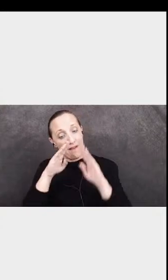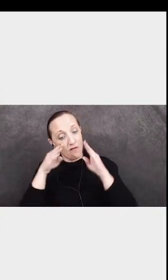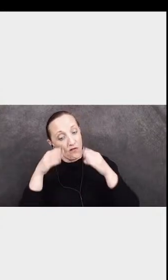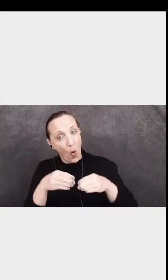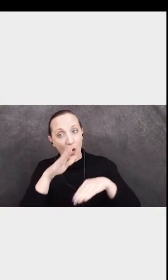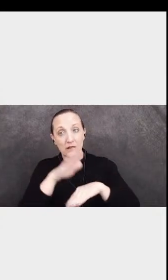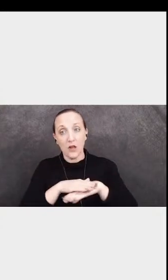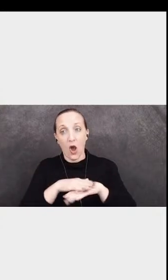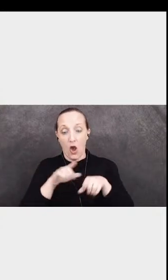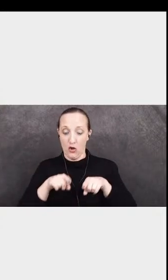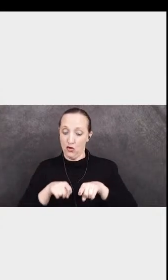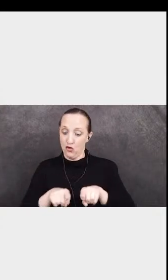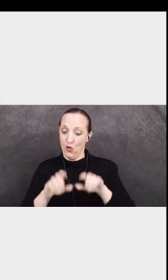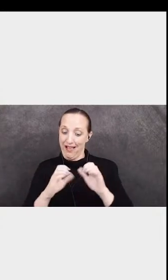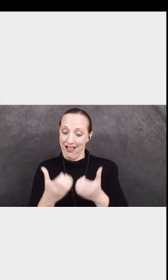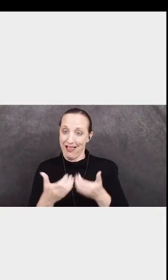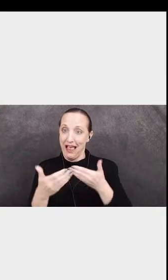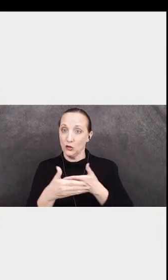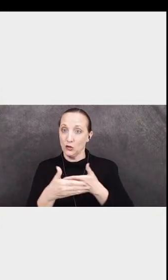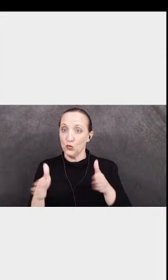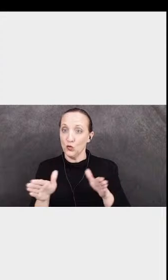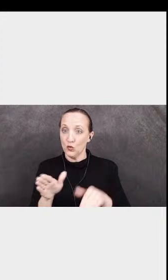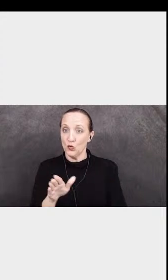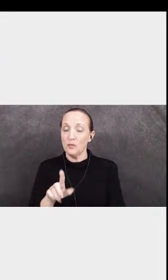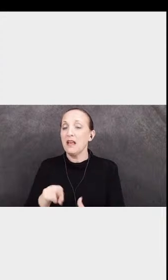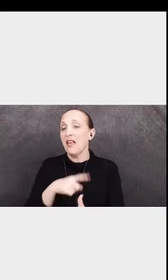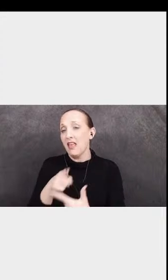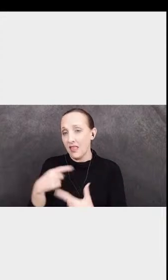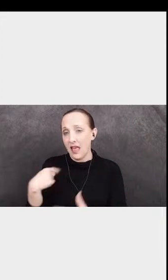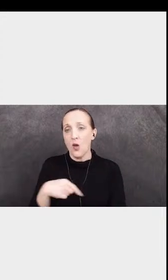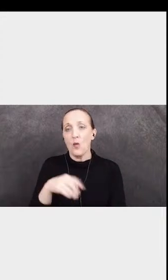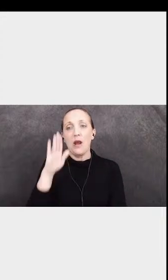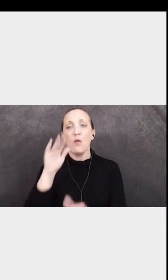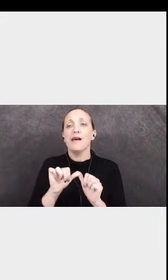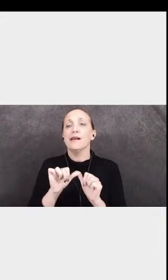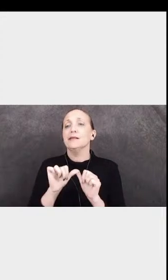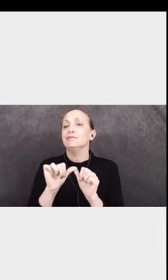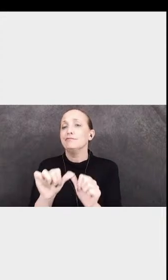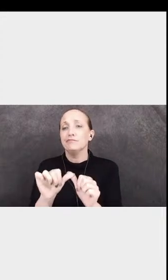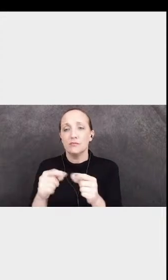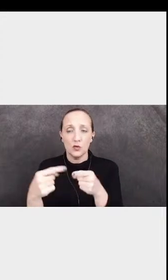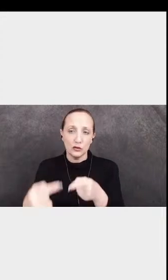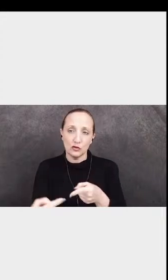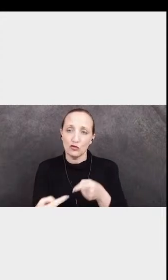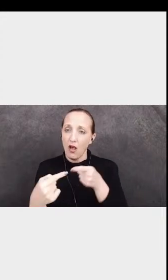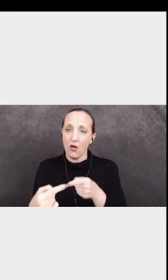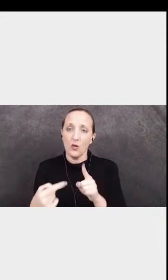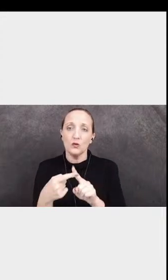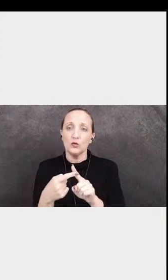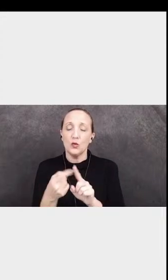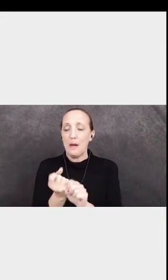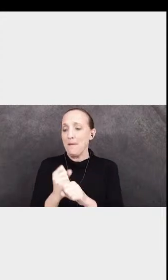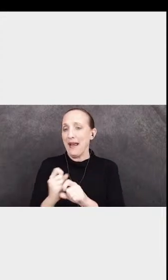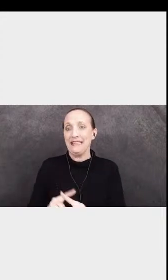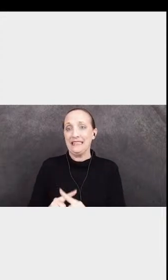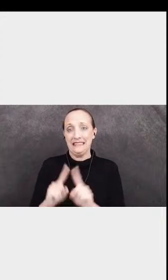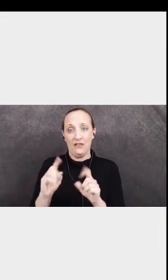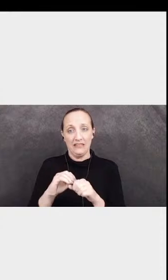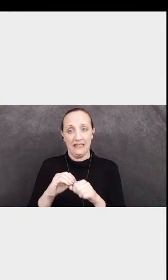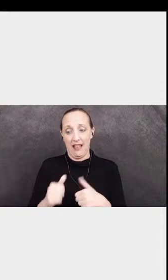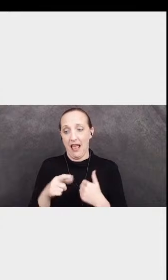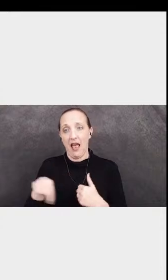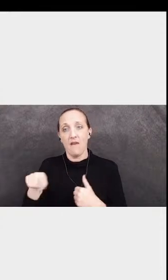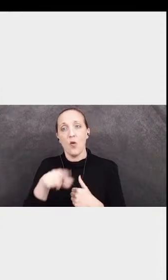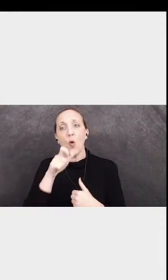classroom. And we will always struggle to make a difference in the lives of those who need the most help,